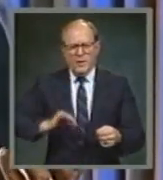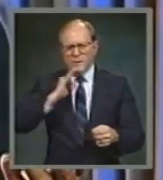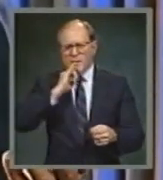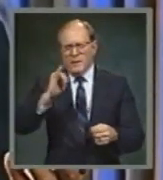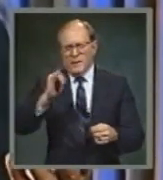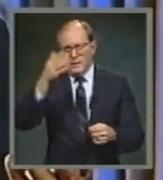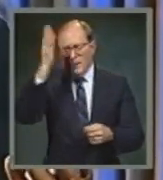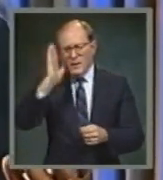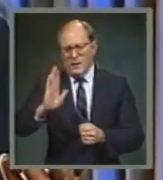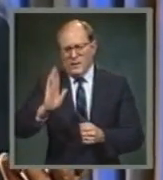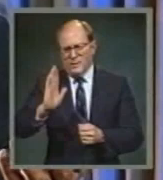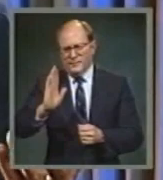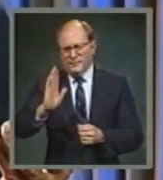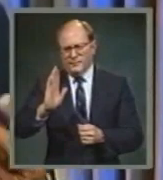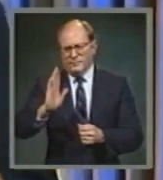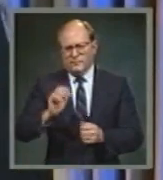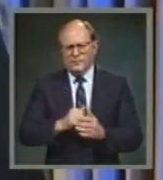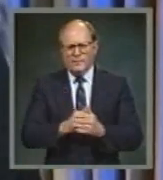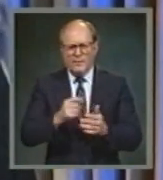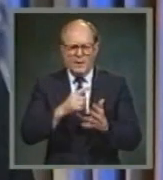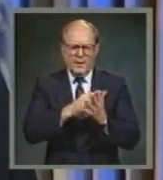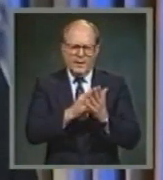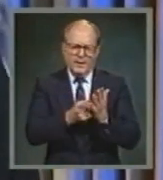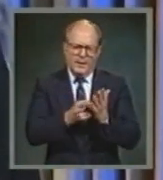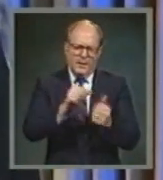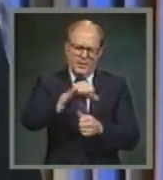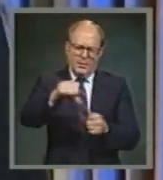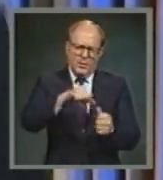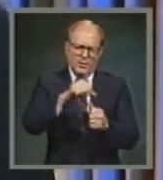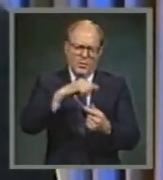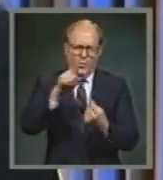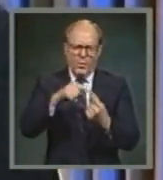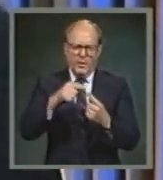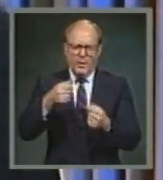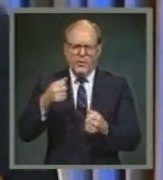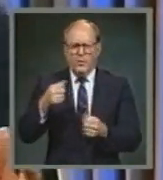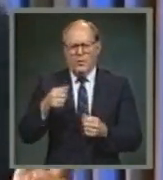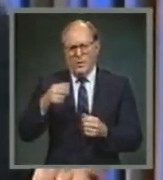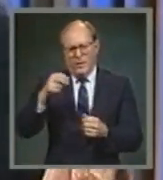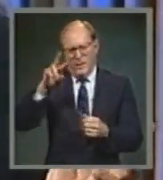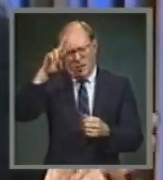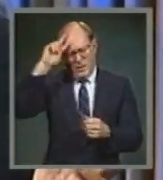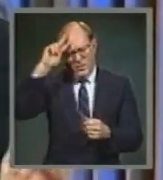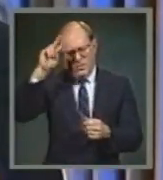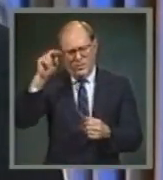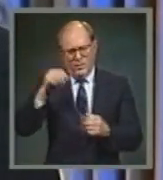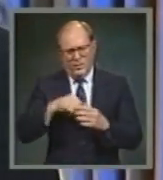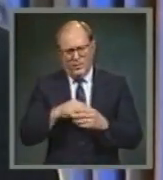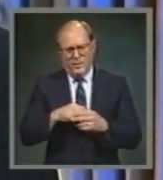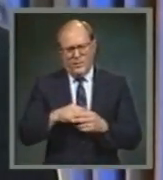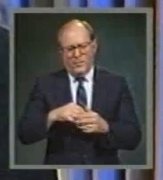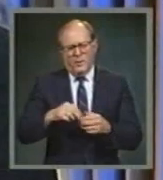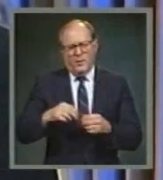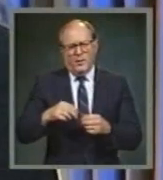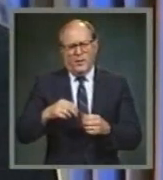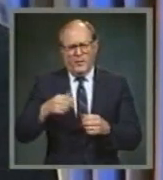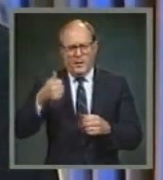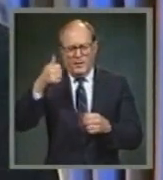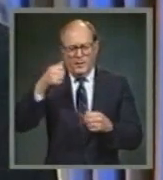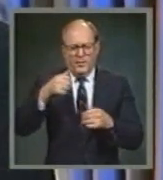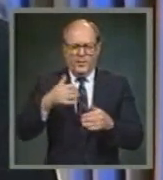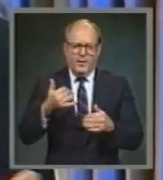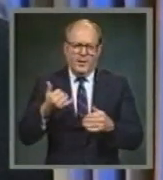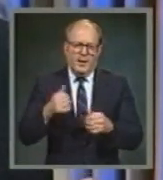divinely given relationships which when ignored or rejected by a society, well, the results will be a whole lot of